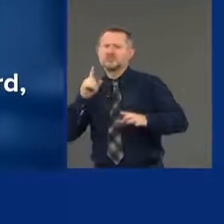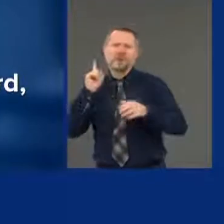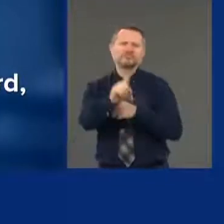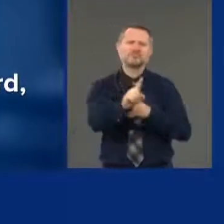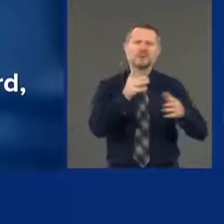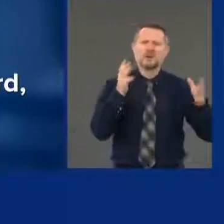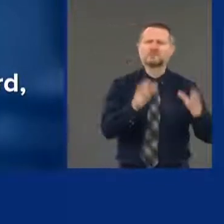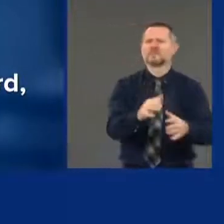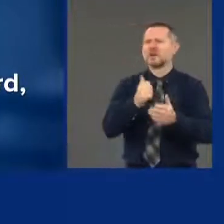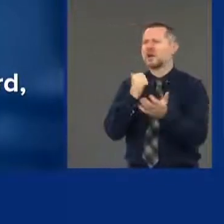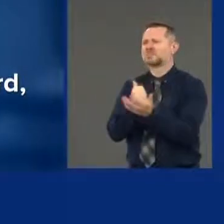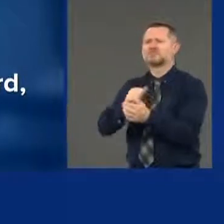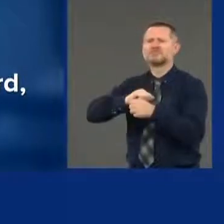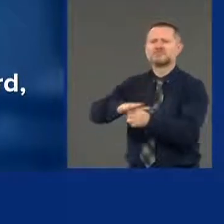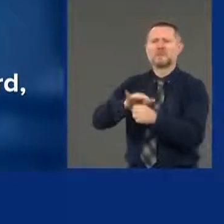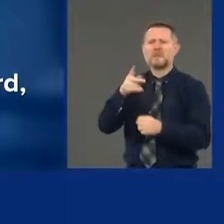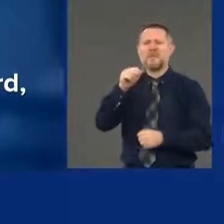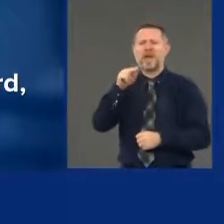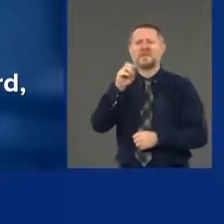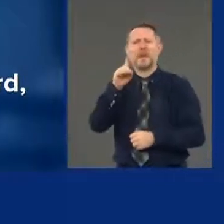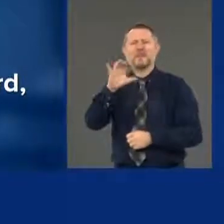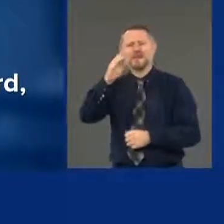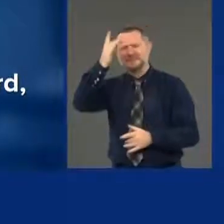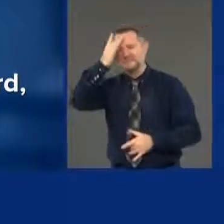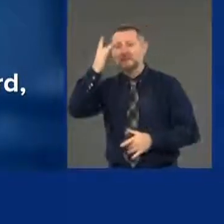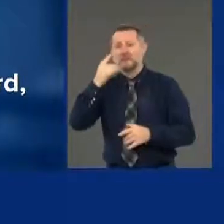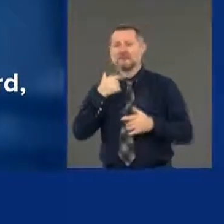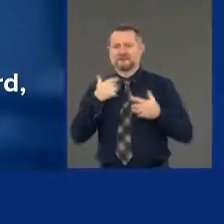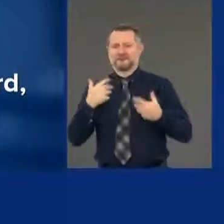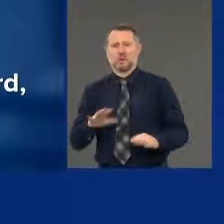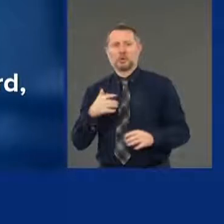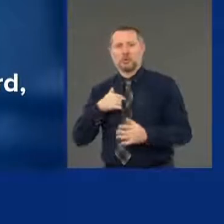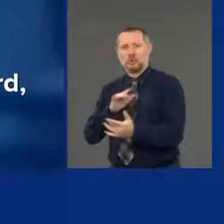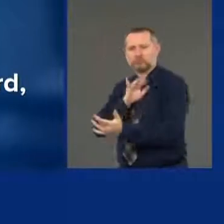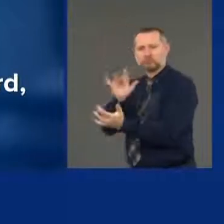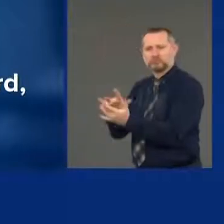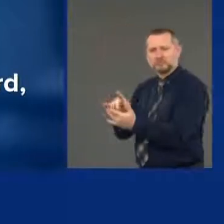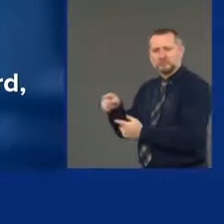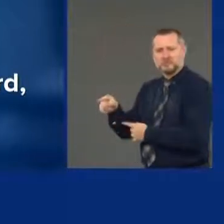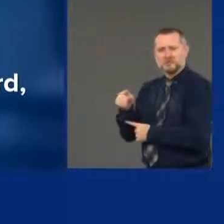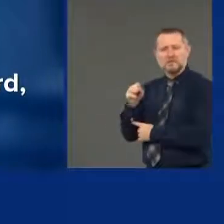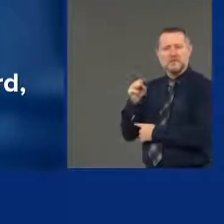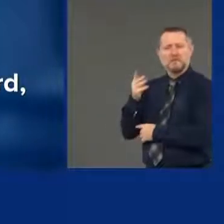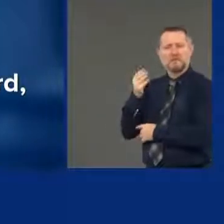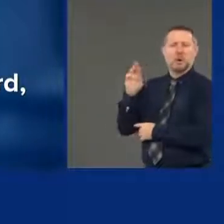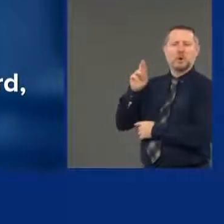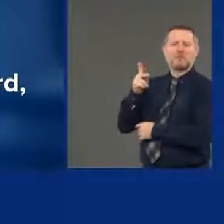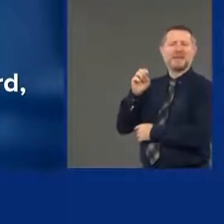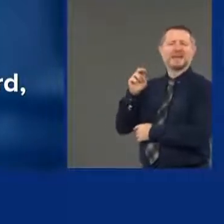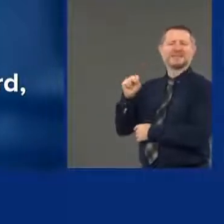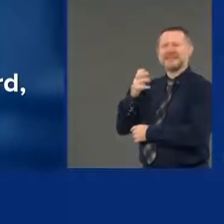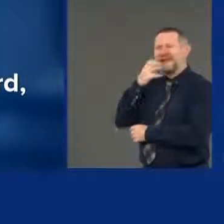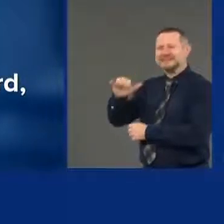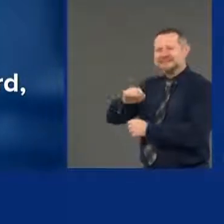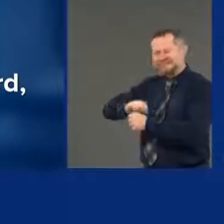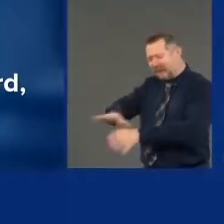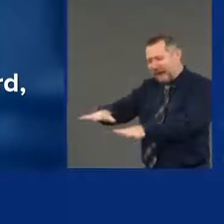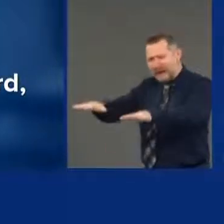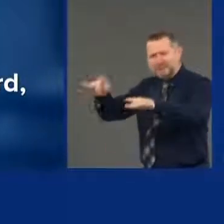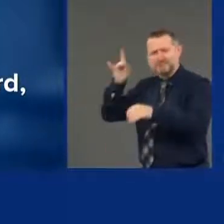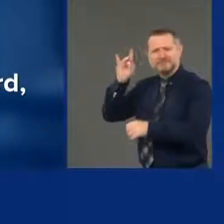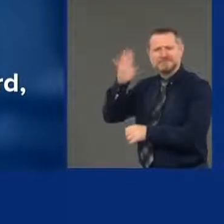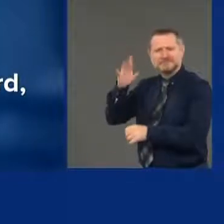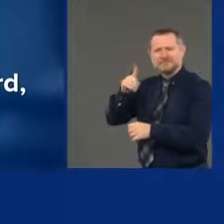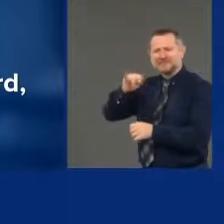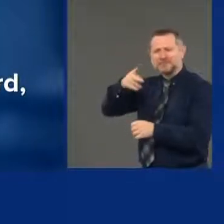And I talked to Mr. Penn about this problem in our hotspot zip codes and asked